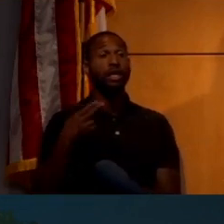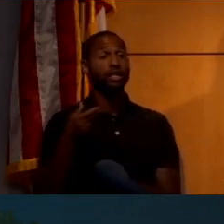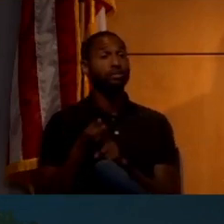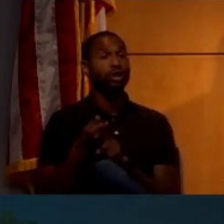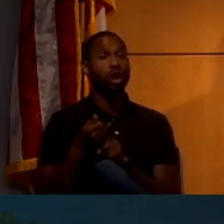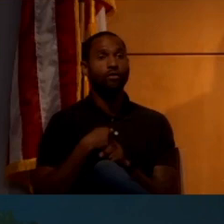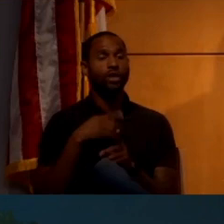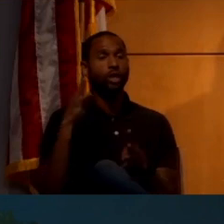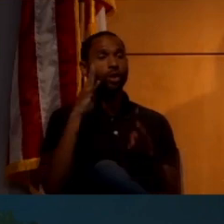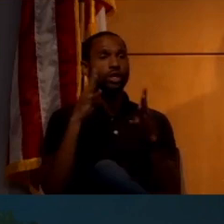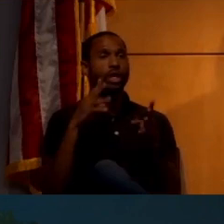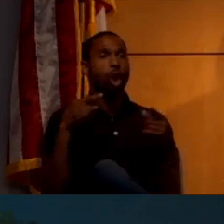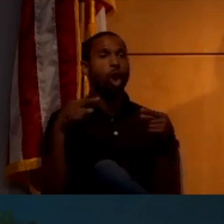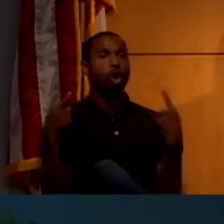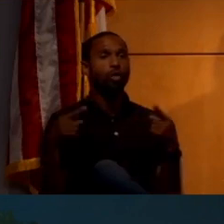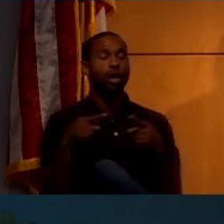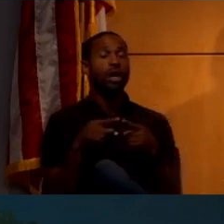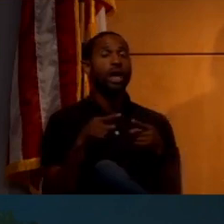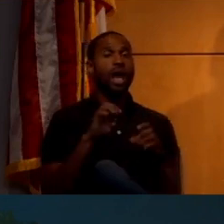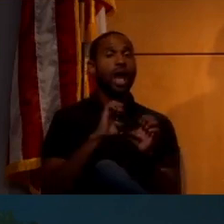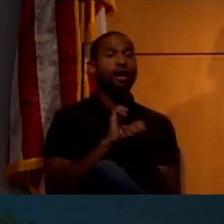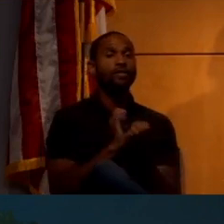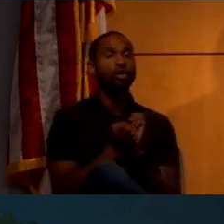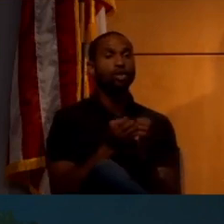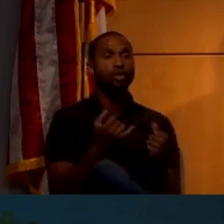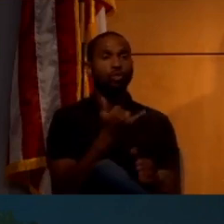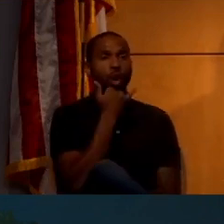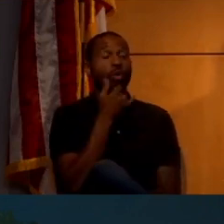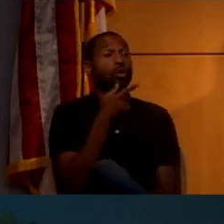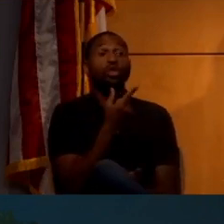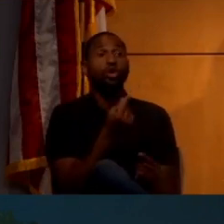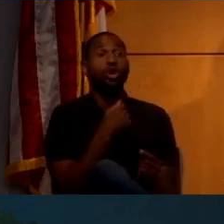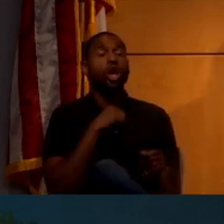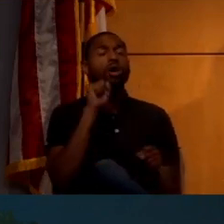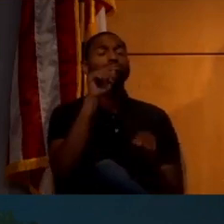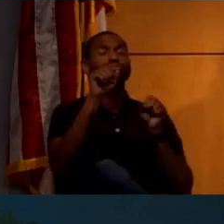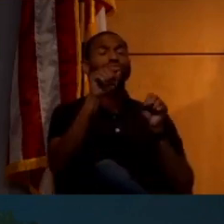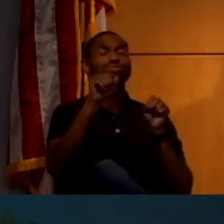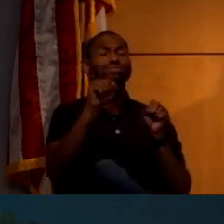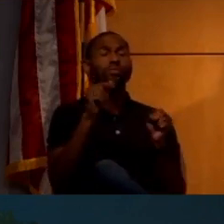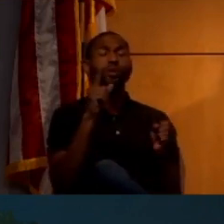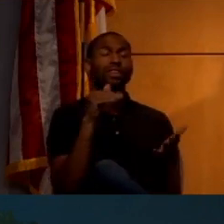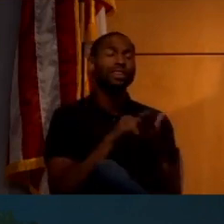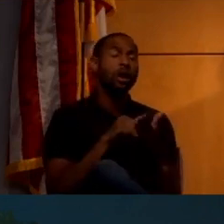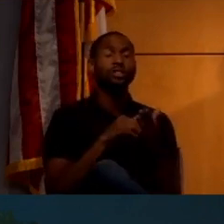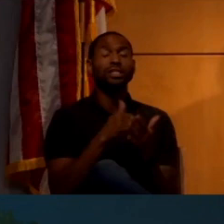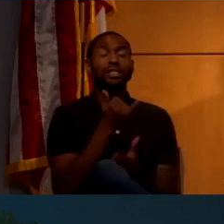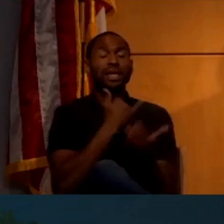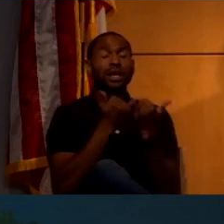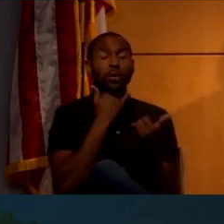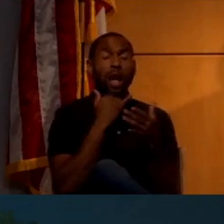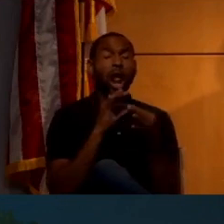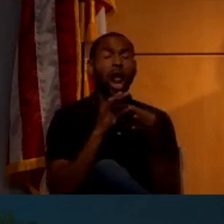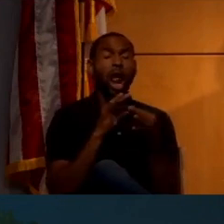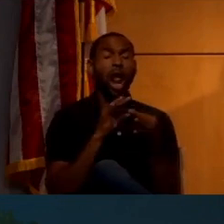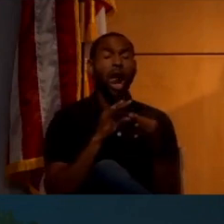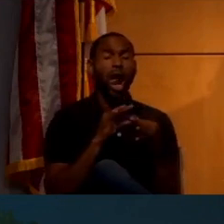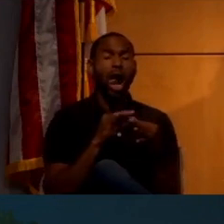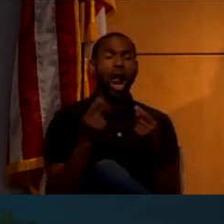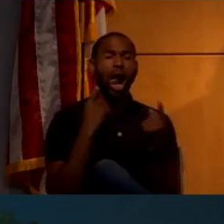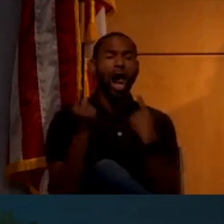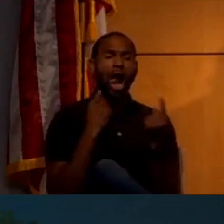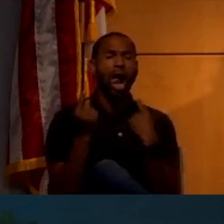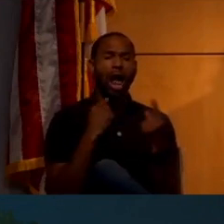argues that evolution is wrong. And what he does is he throws out a thousand incorrect statements so rapidly that you can't